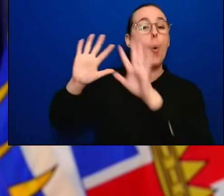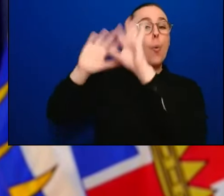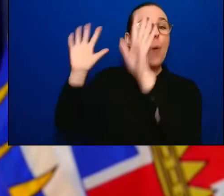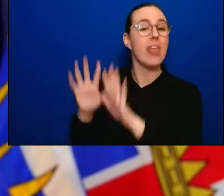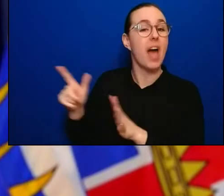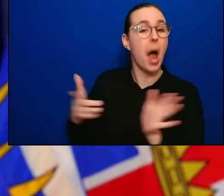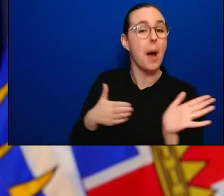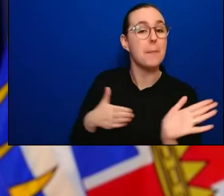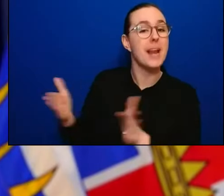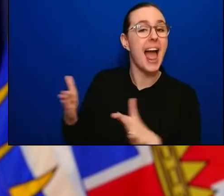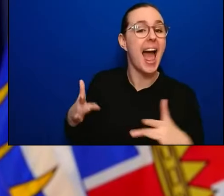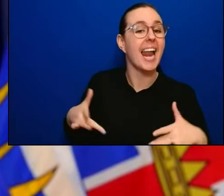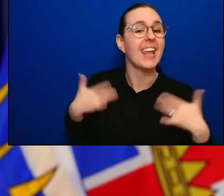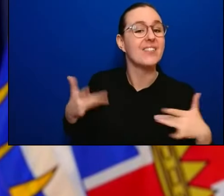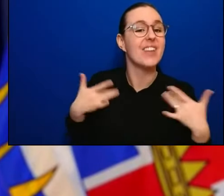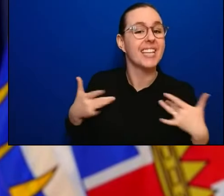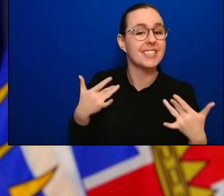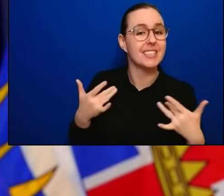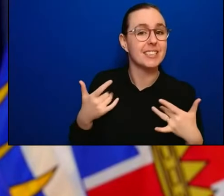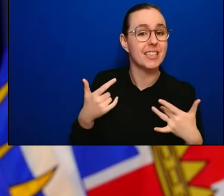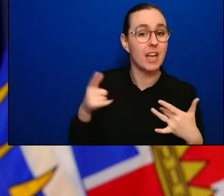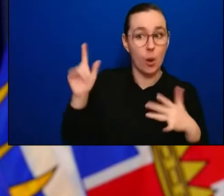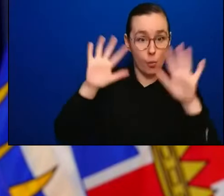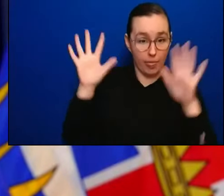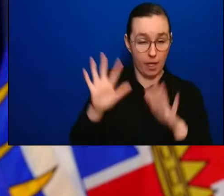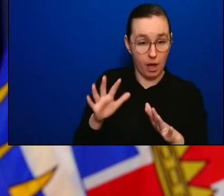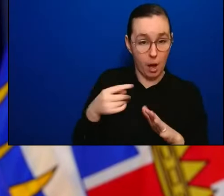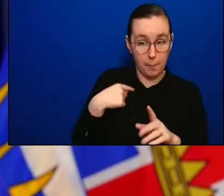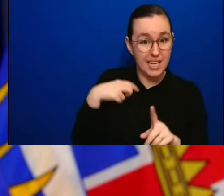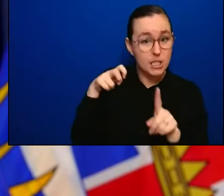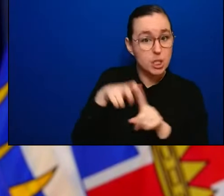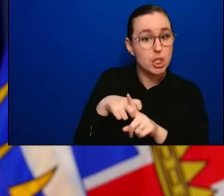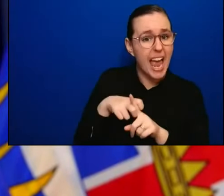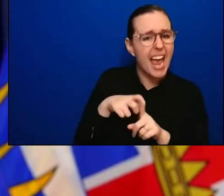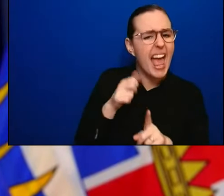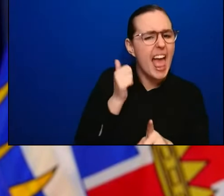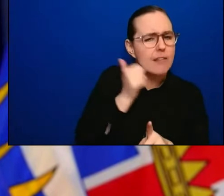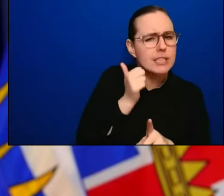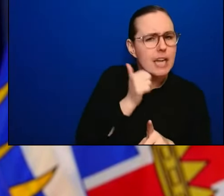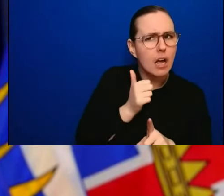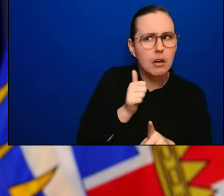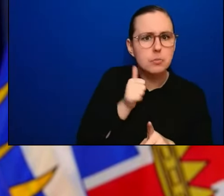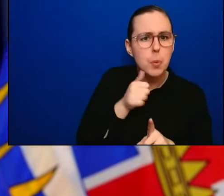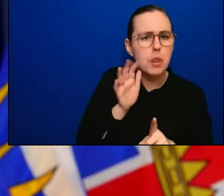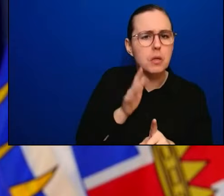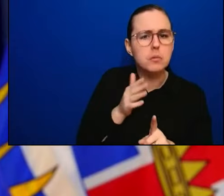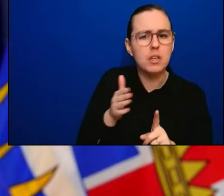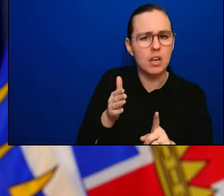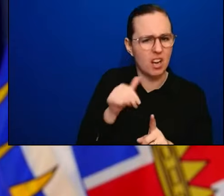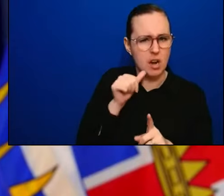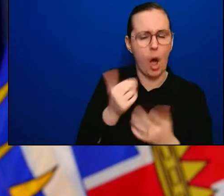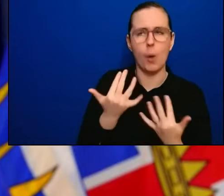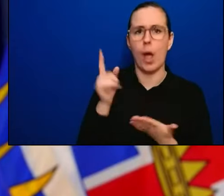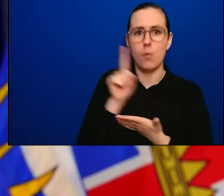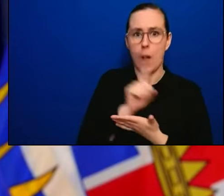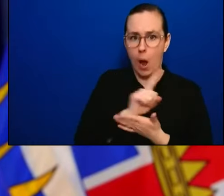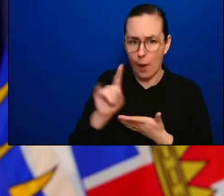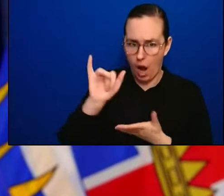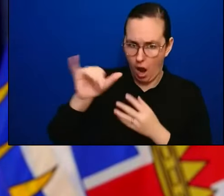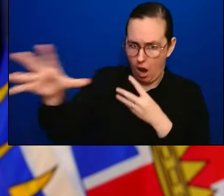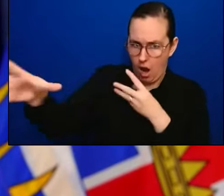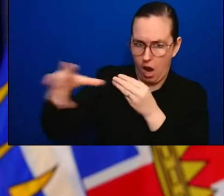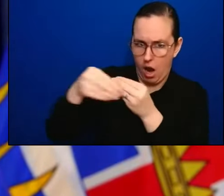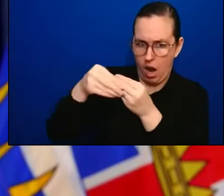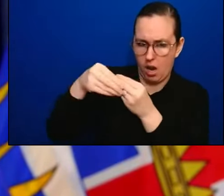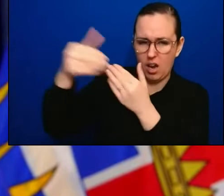enough information with only weekly numbers and not daily? And in English and French, please. So I